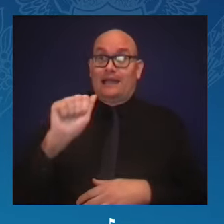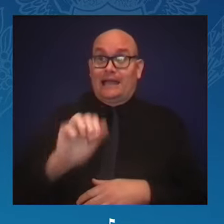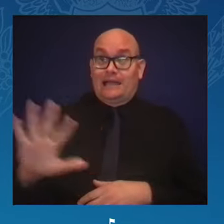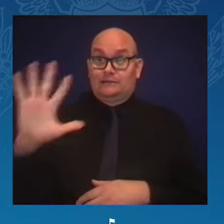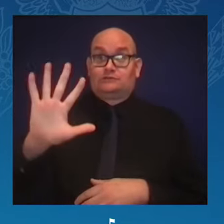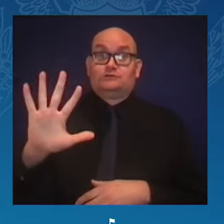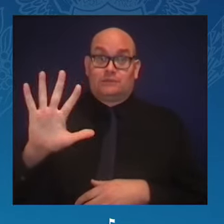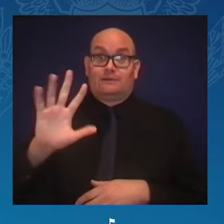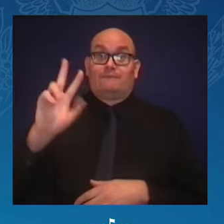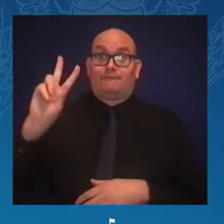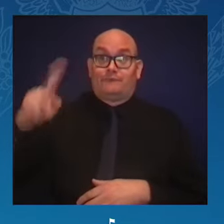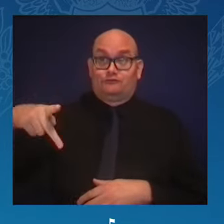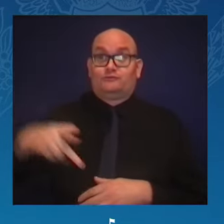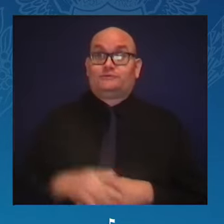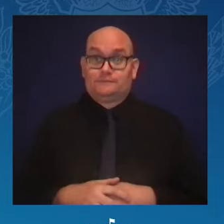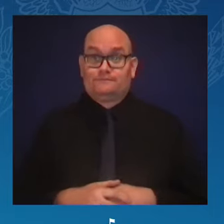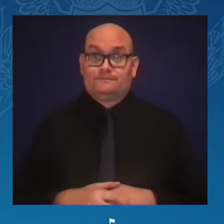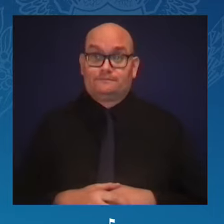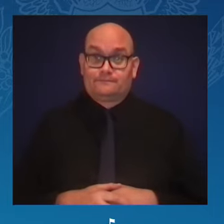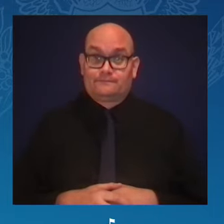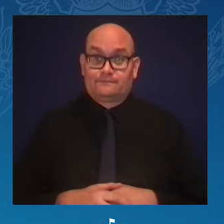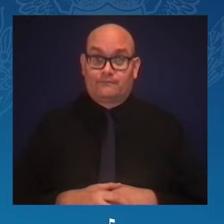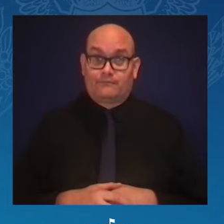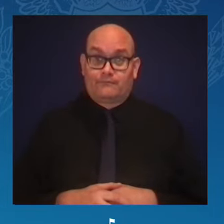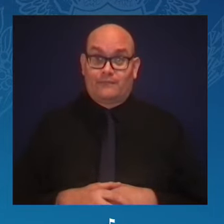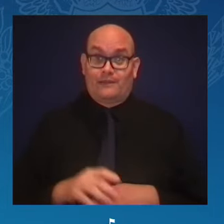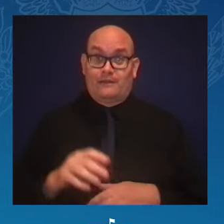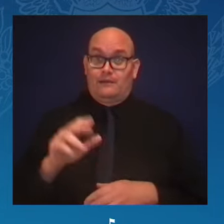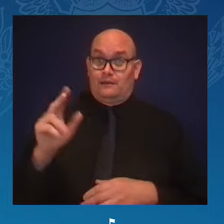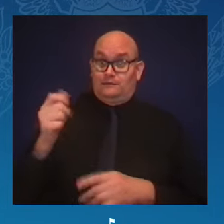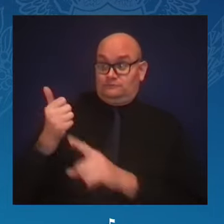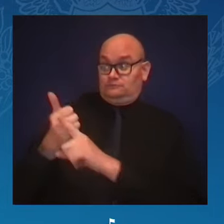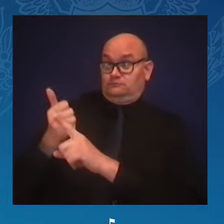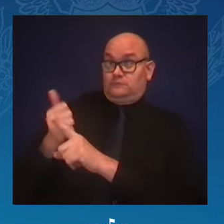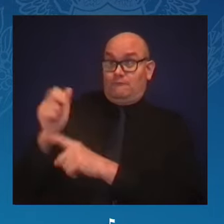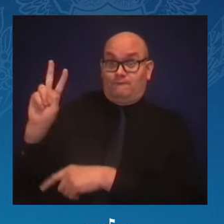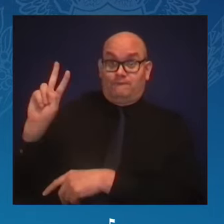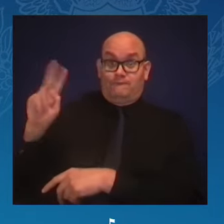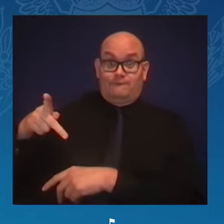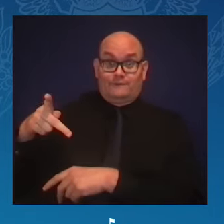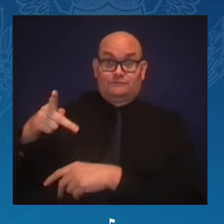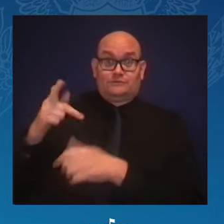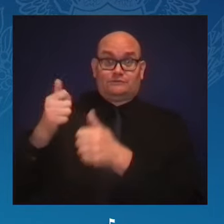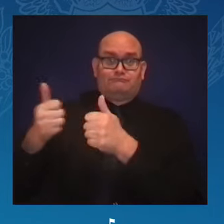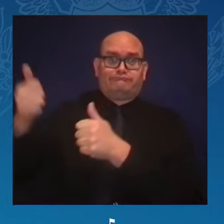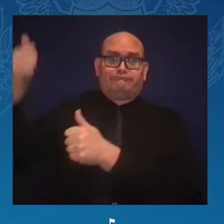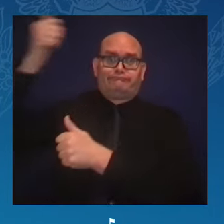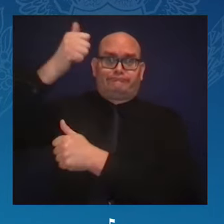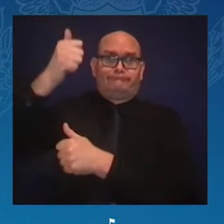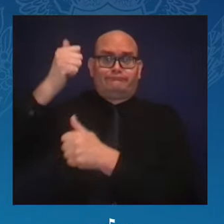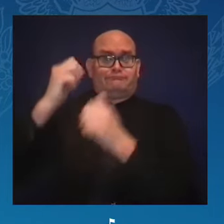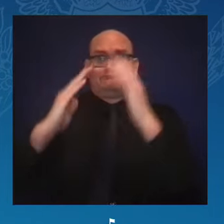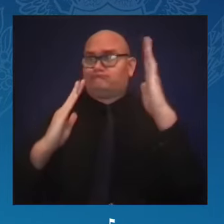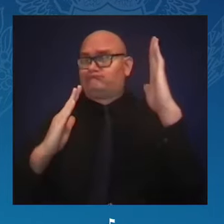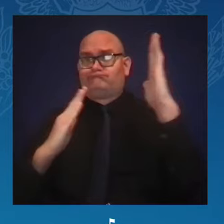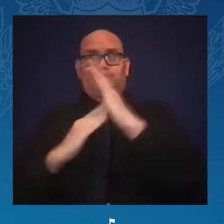As Vice President, she is also the highest-ranking female official in U.S. history.